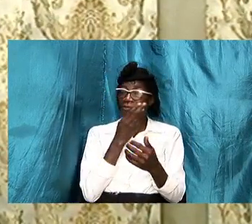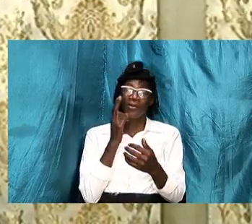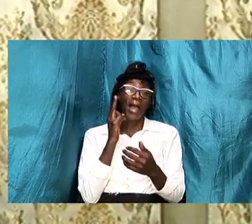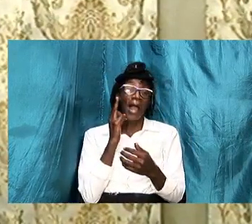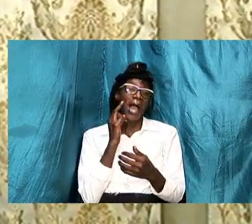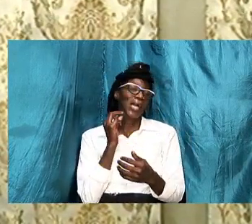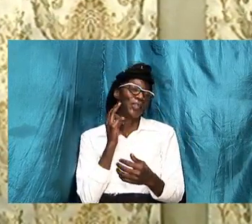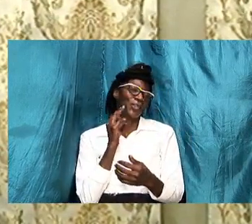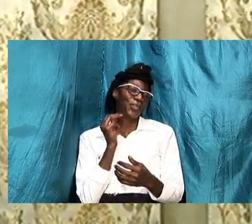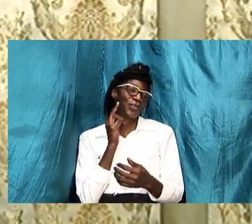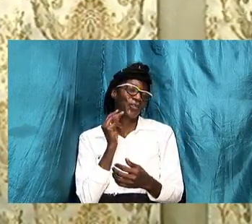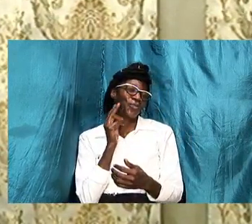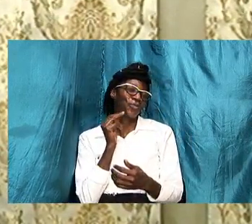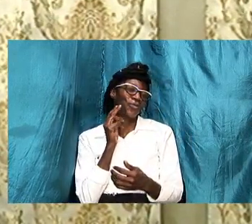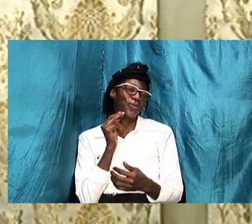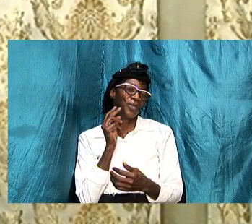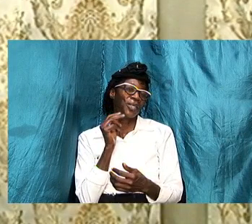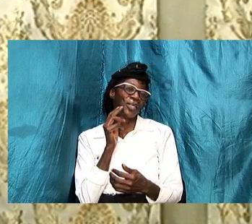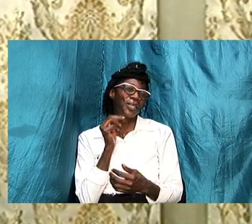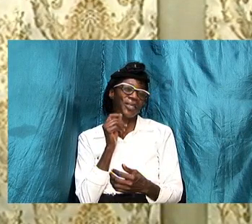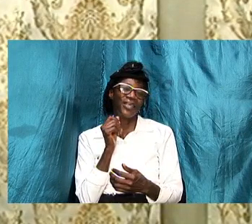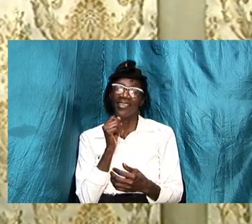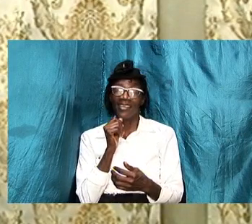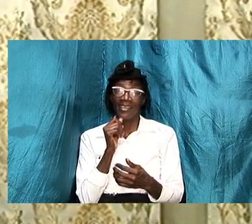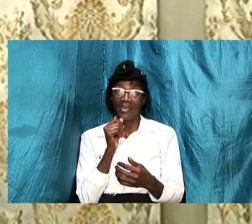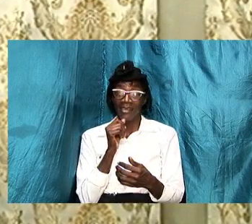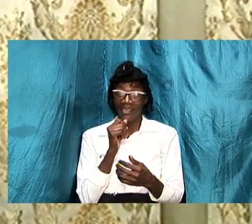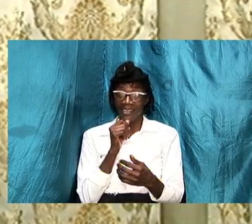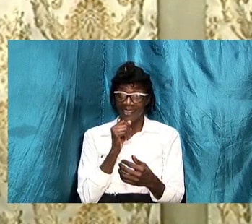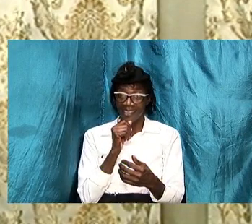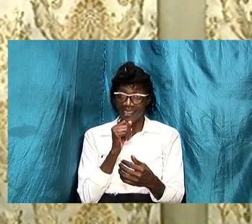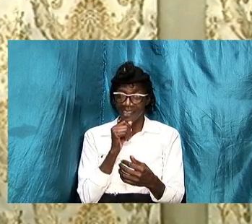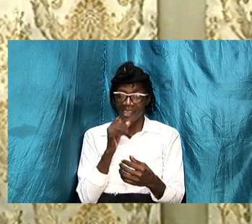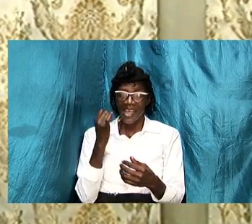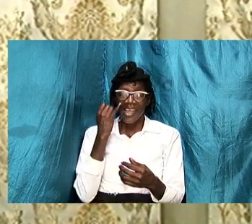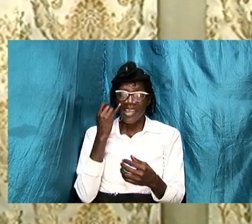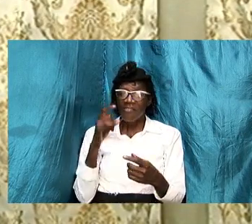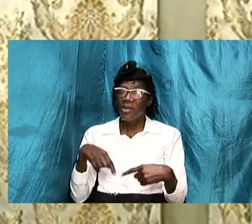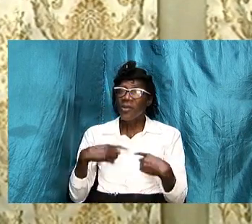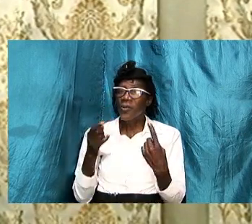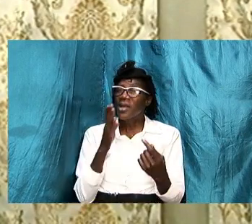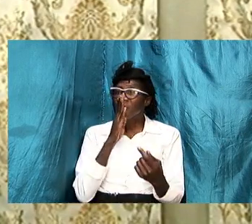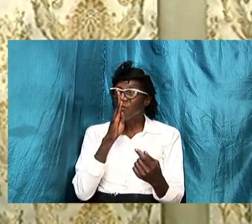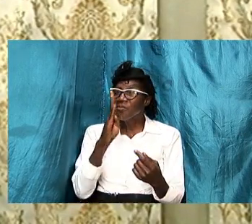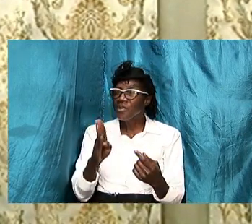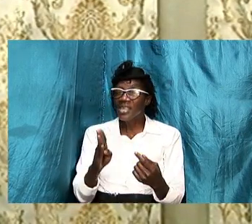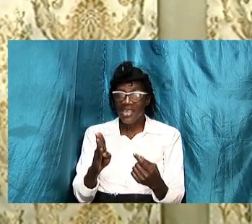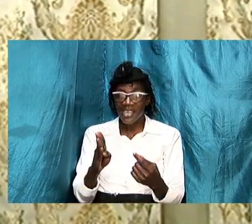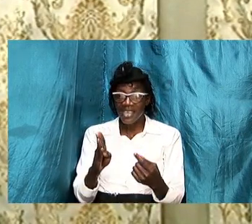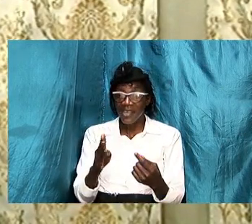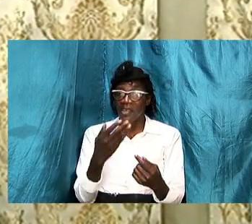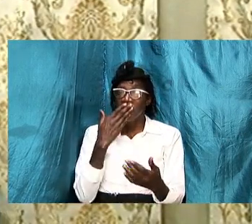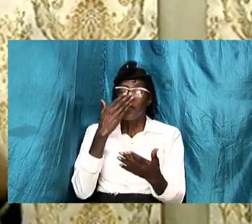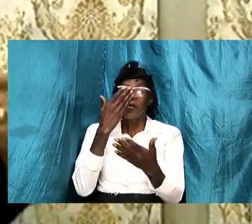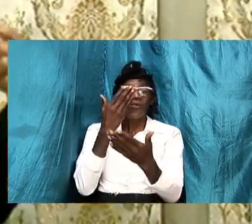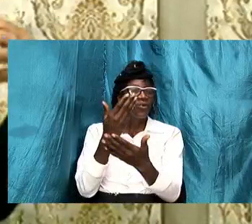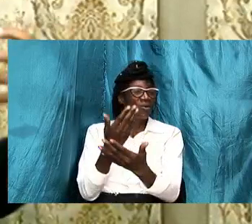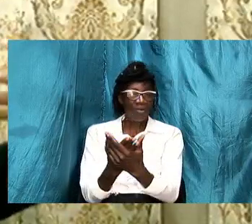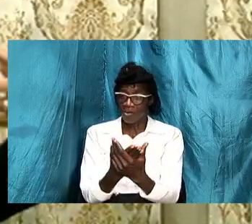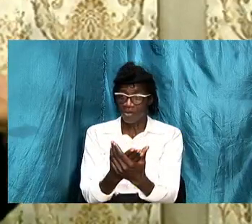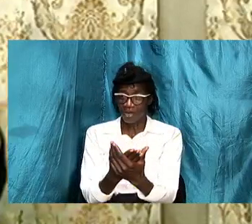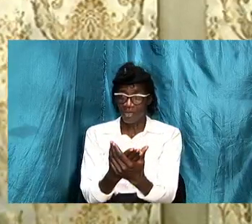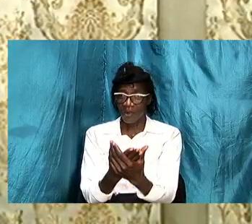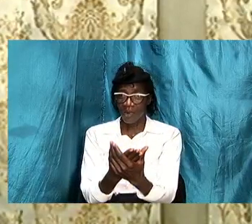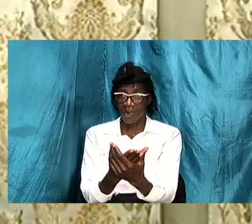and that is alluring if it is going to be worth while if it is going